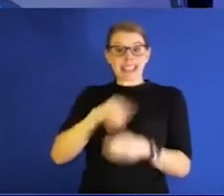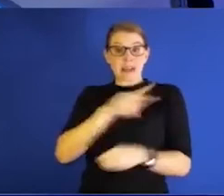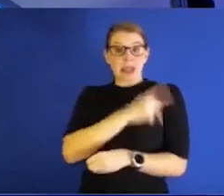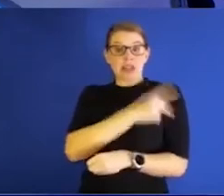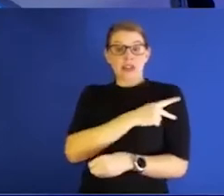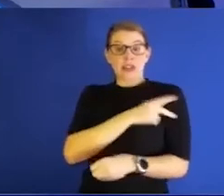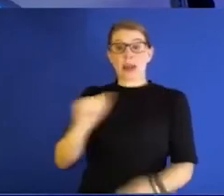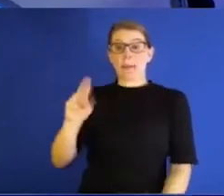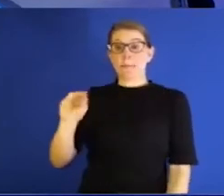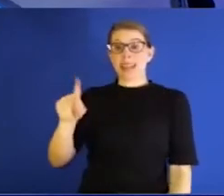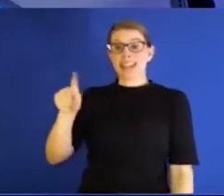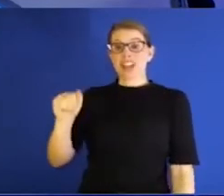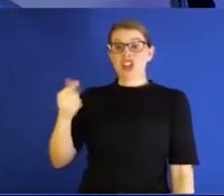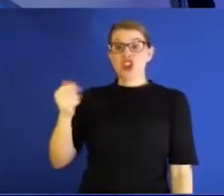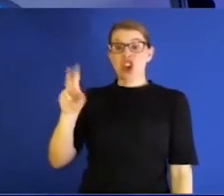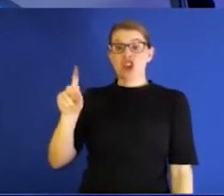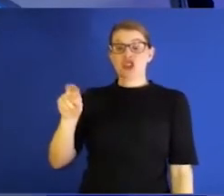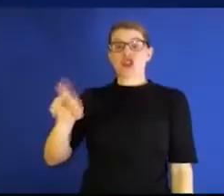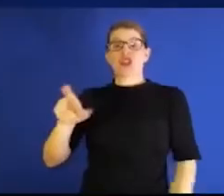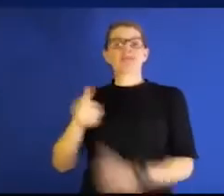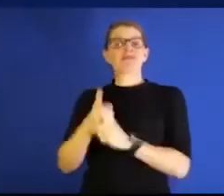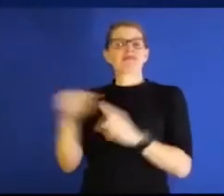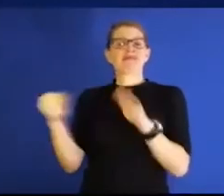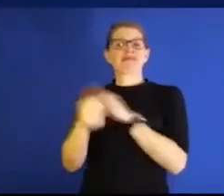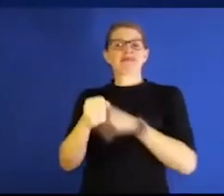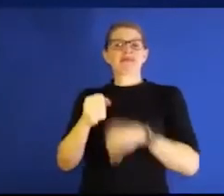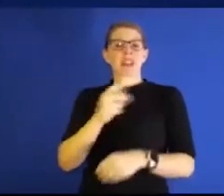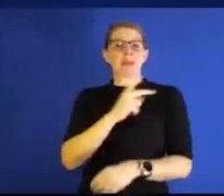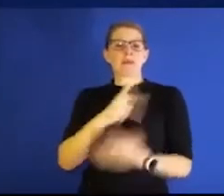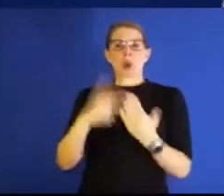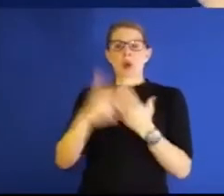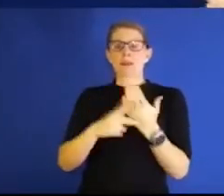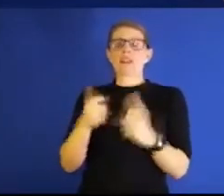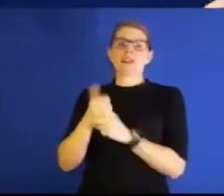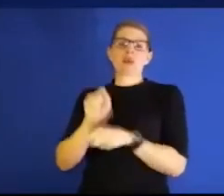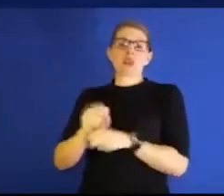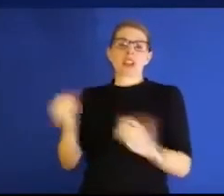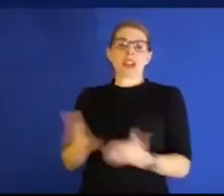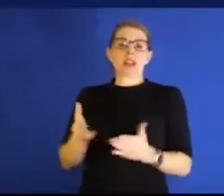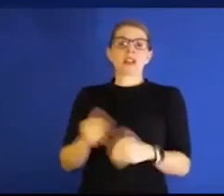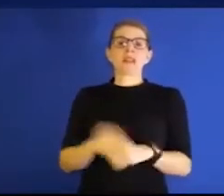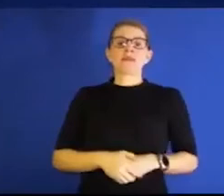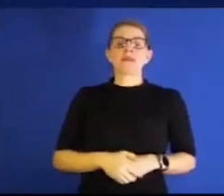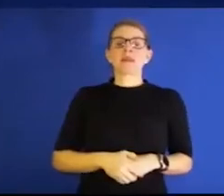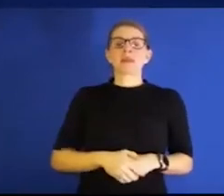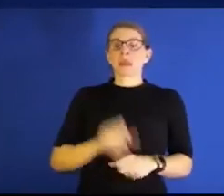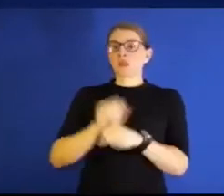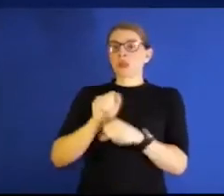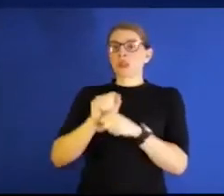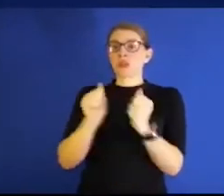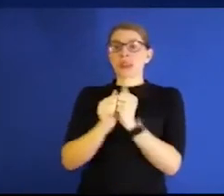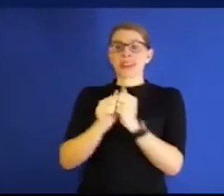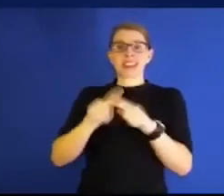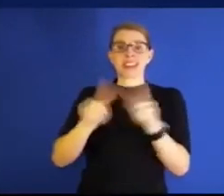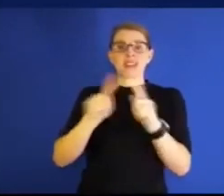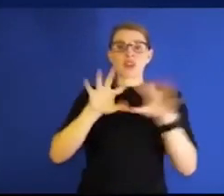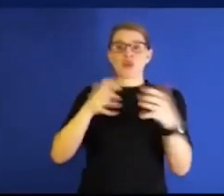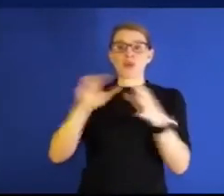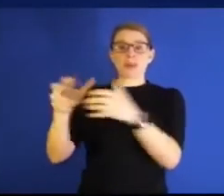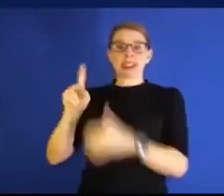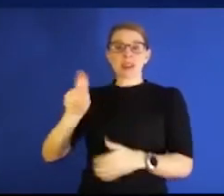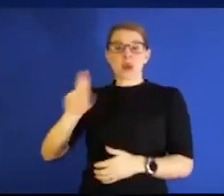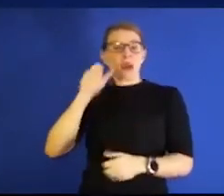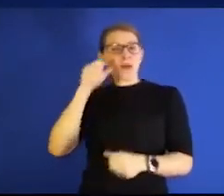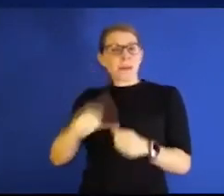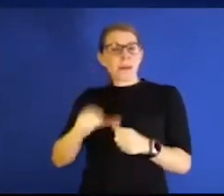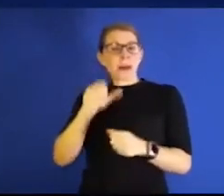was on our program frequently and one of our great folks who works here, had gone around and had worked with different groups at KU. And I just remembered the pictures she sent from the